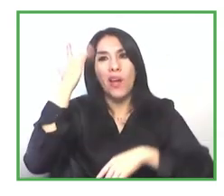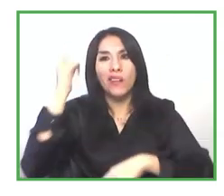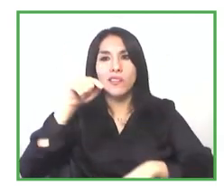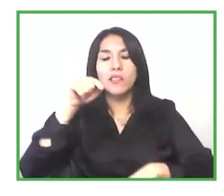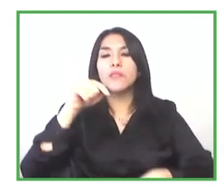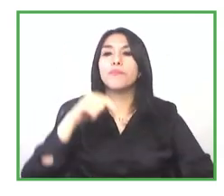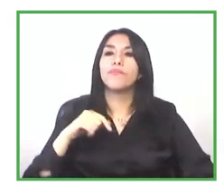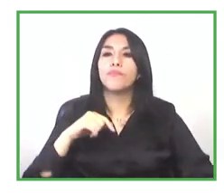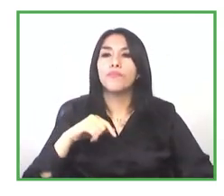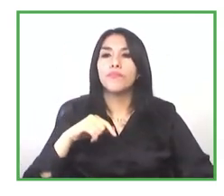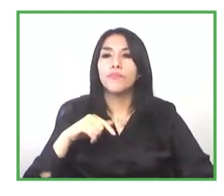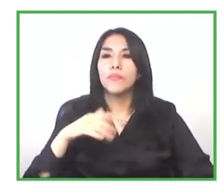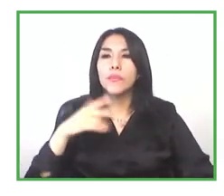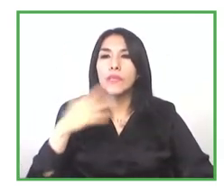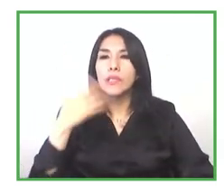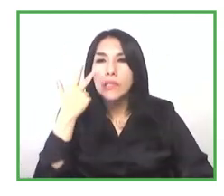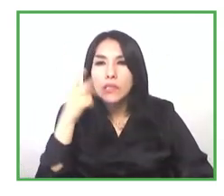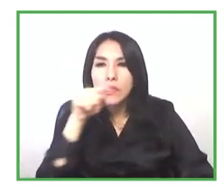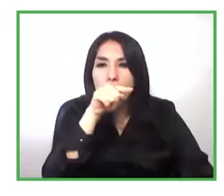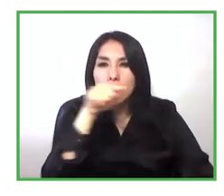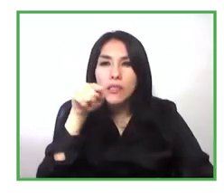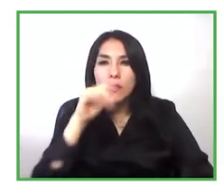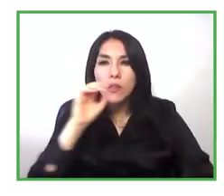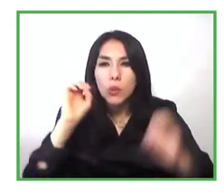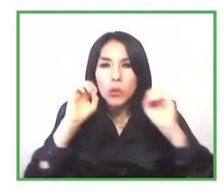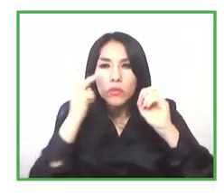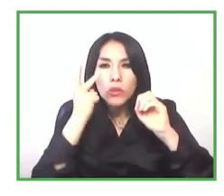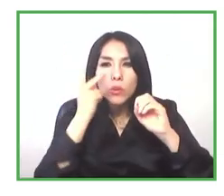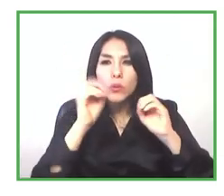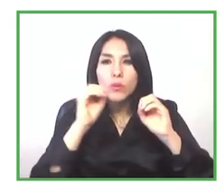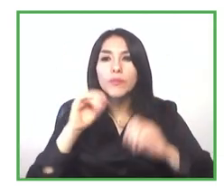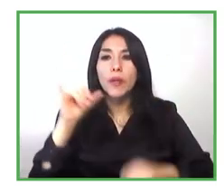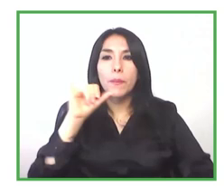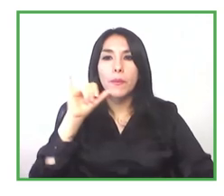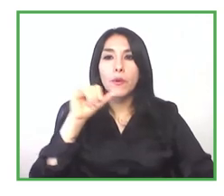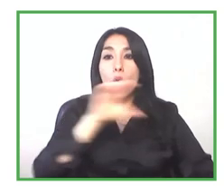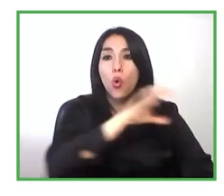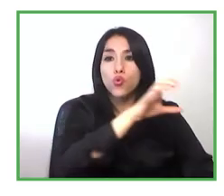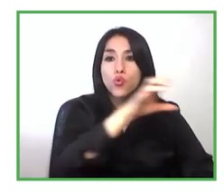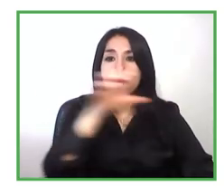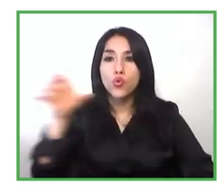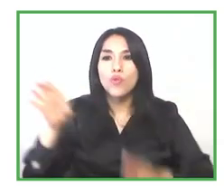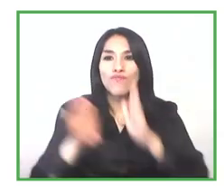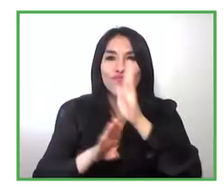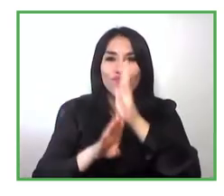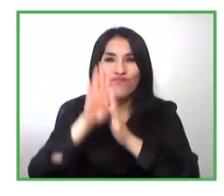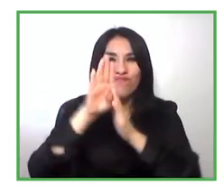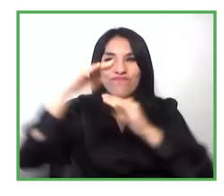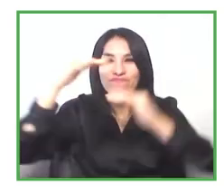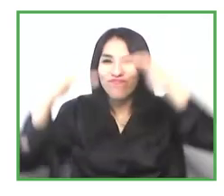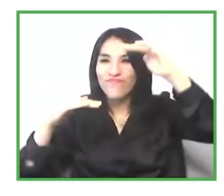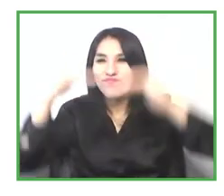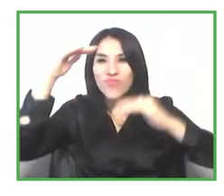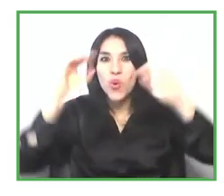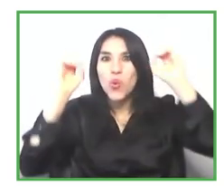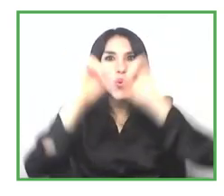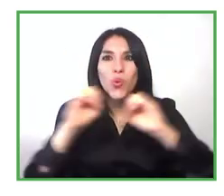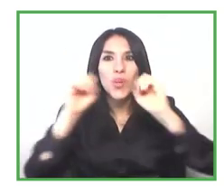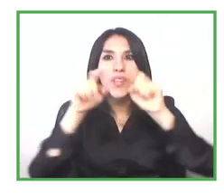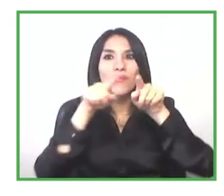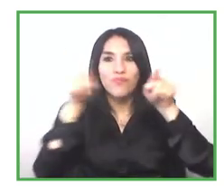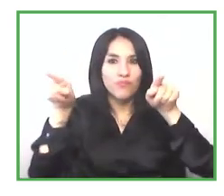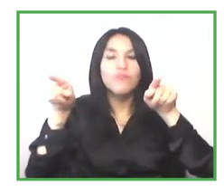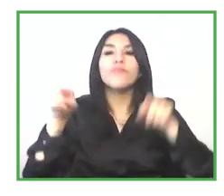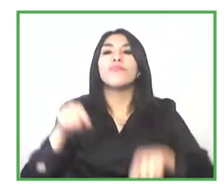we are we don't have enough capacity to bring the program to others but thanks to those alumni thanks